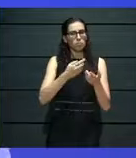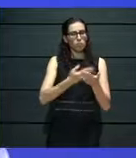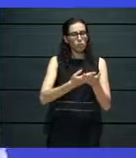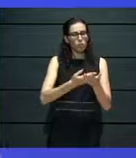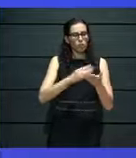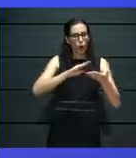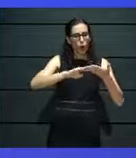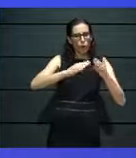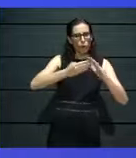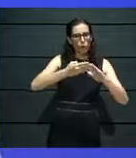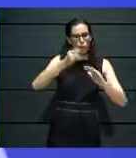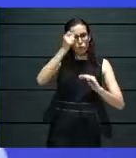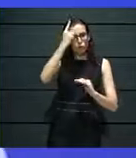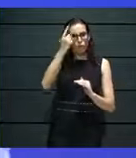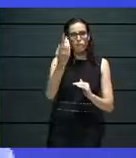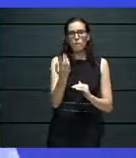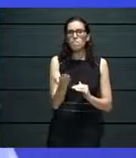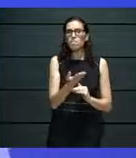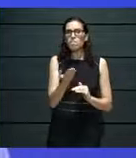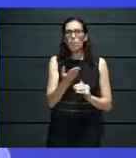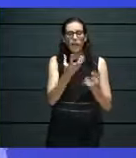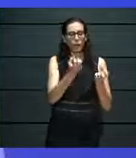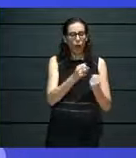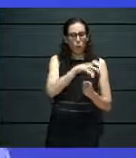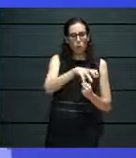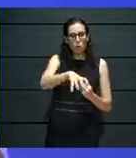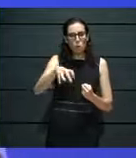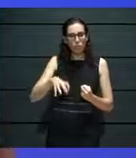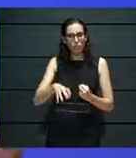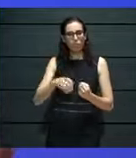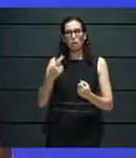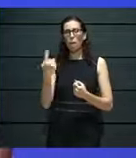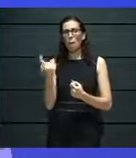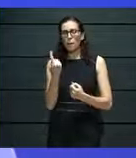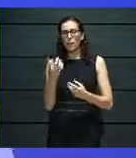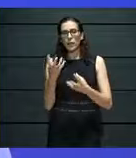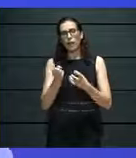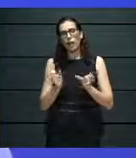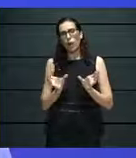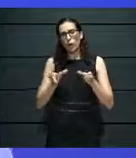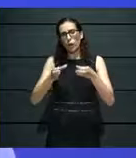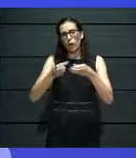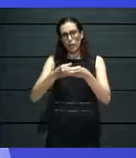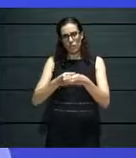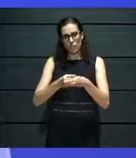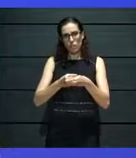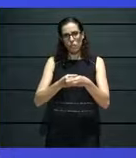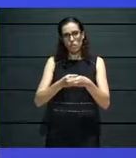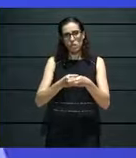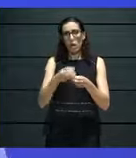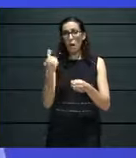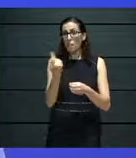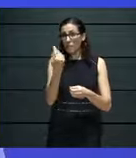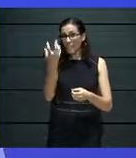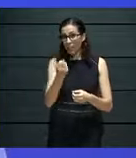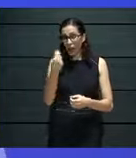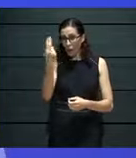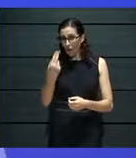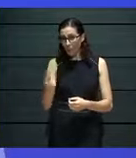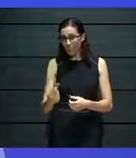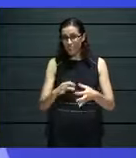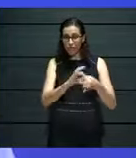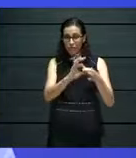but a peer-reviewed community page, and as well as a broadcast platform so we can get all the artists that Malta has to offer under one roof.